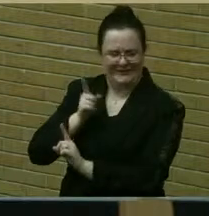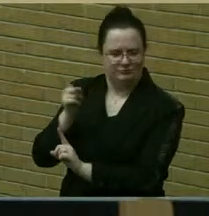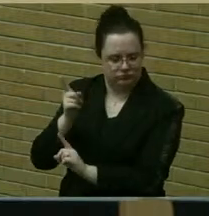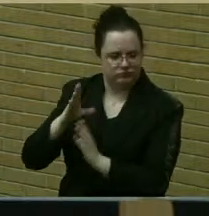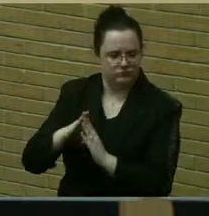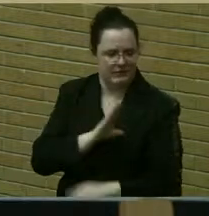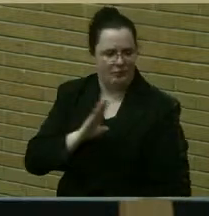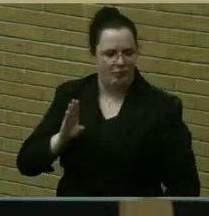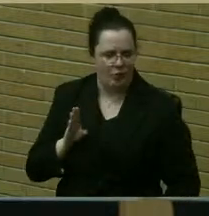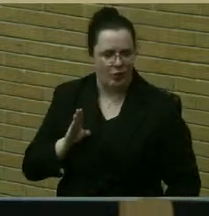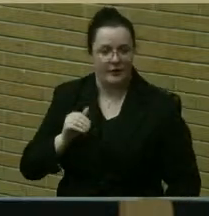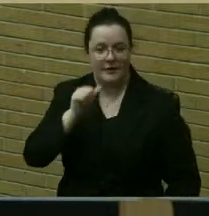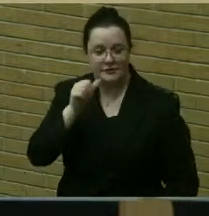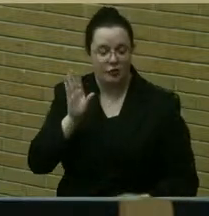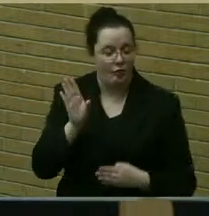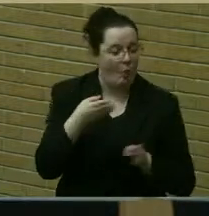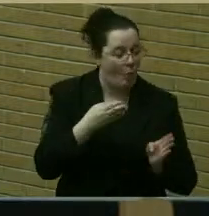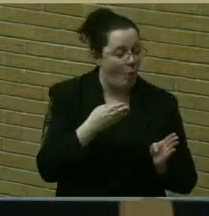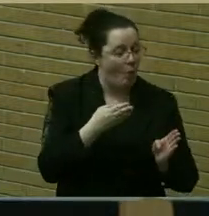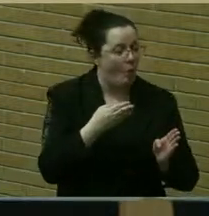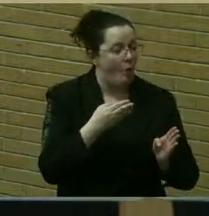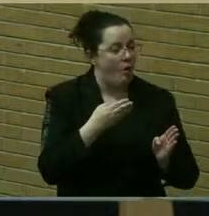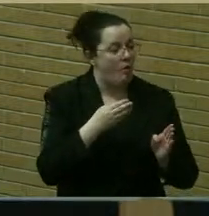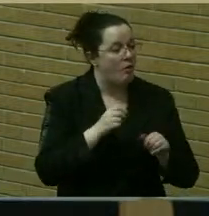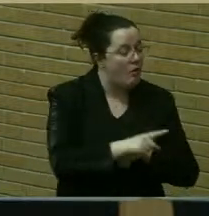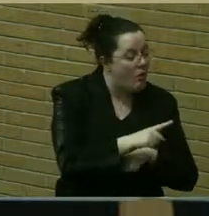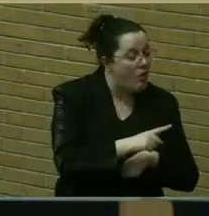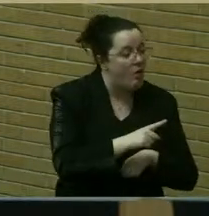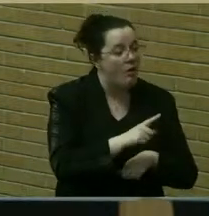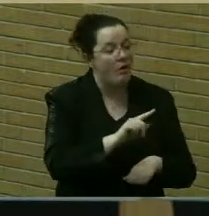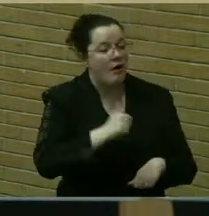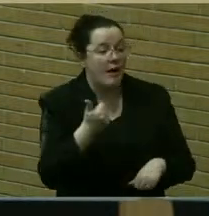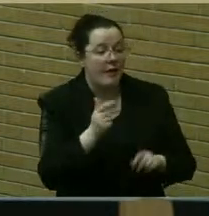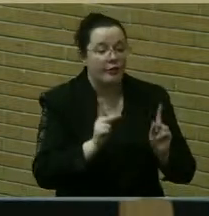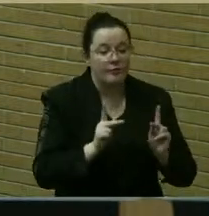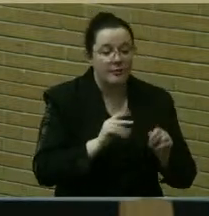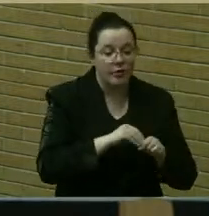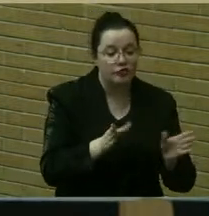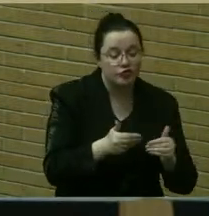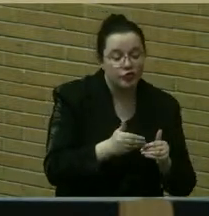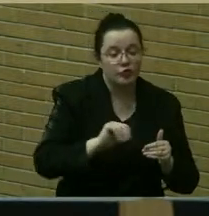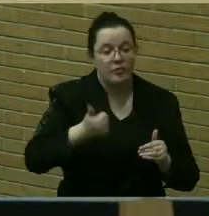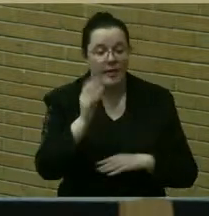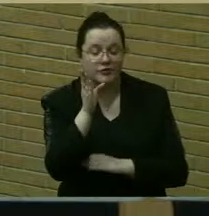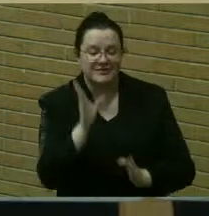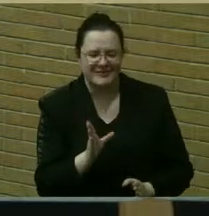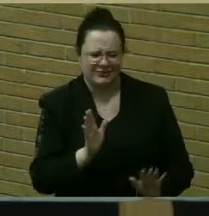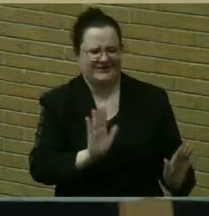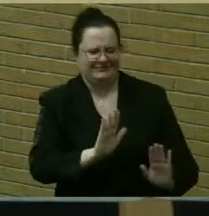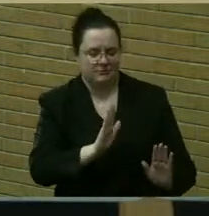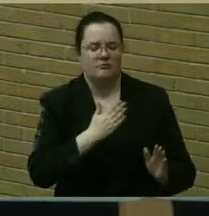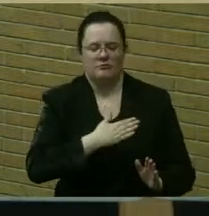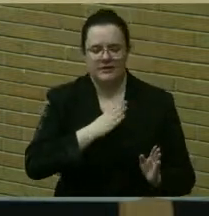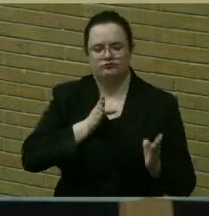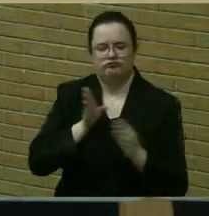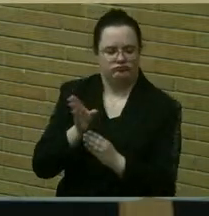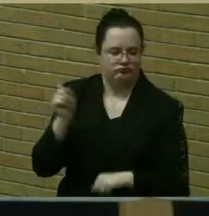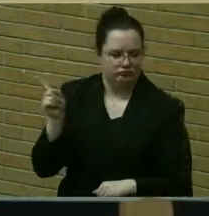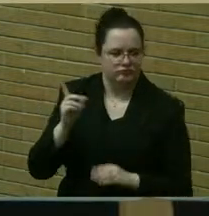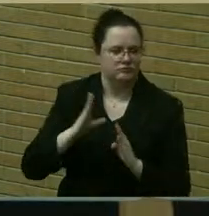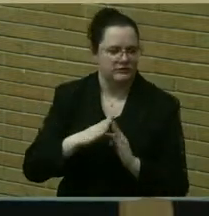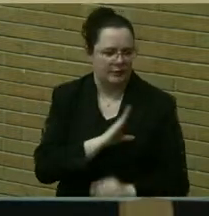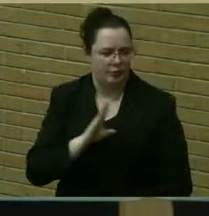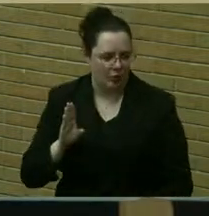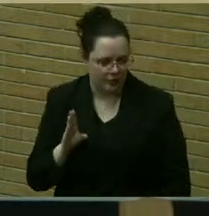to the room, to other speakers. Please direct your remarks to us, the town board. I'm going to ask